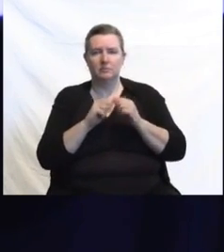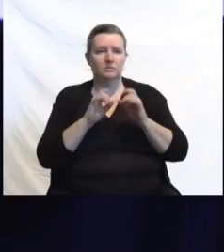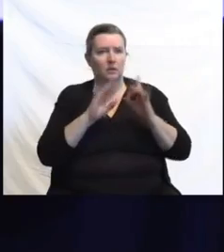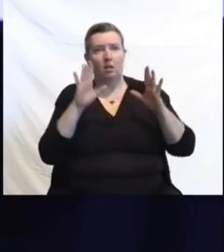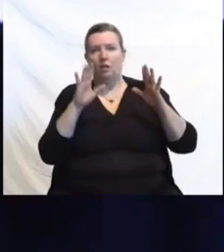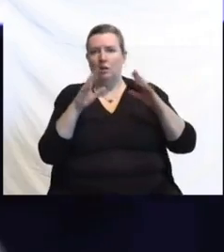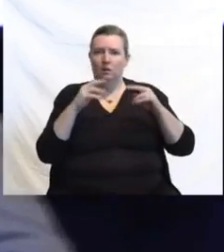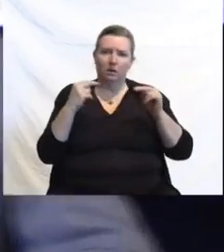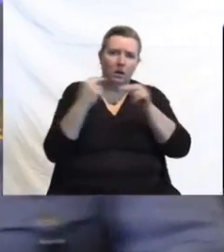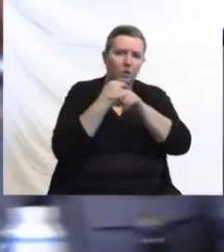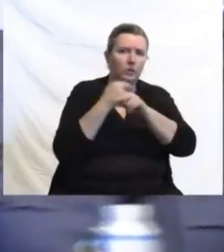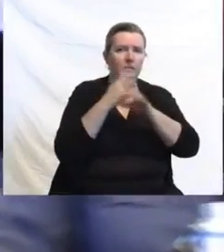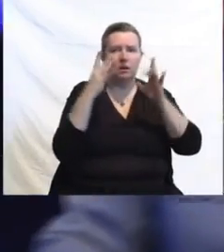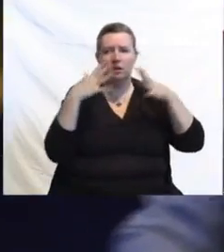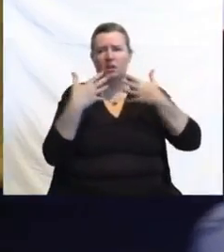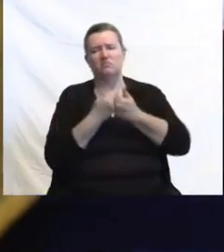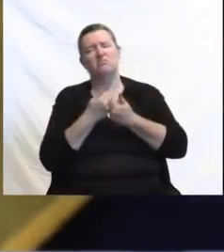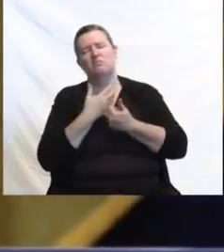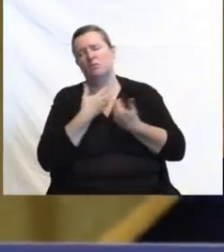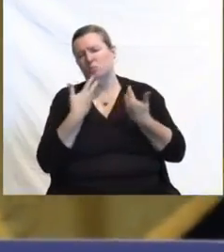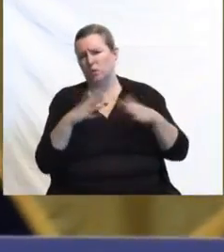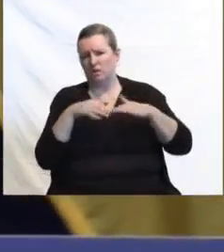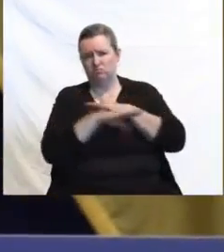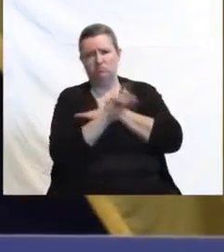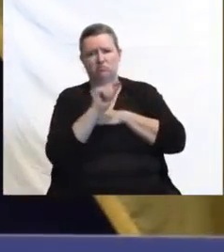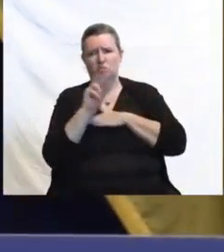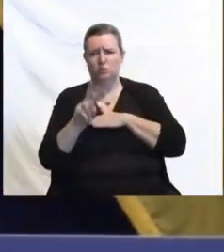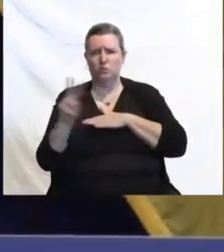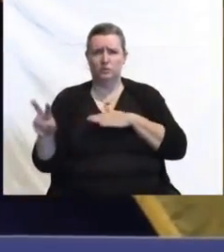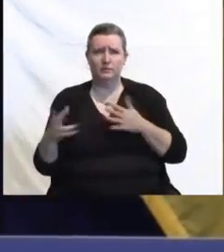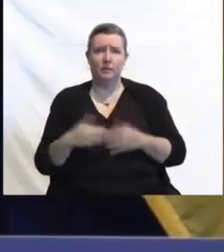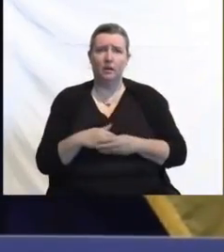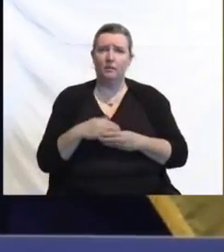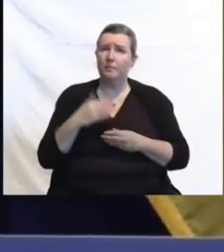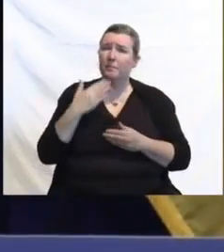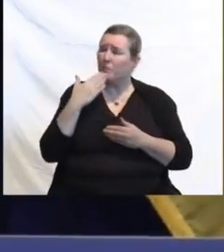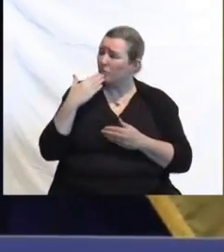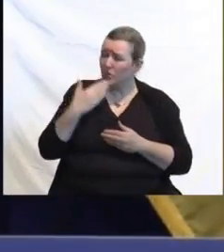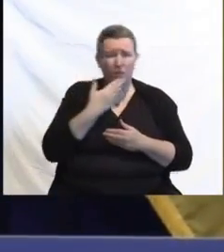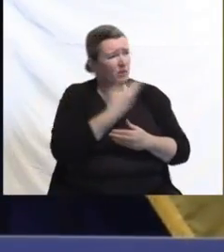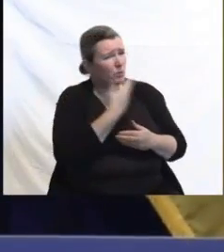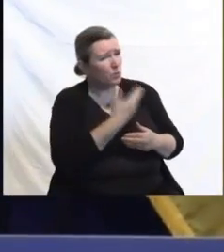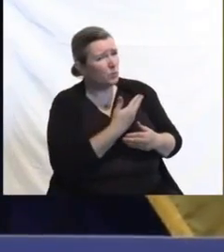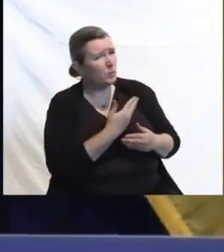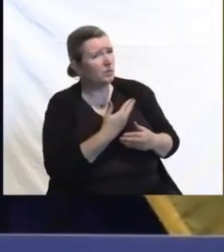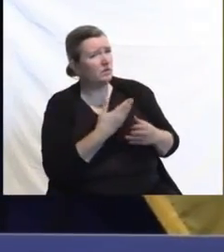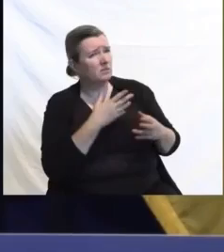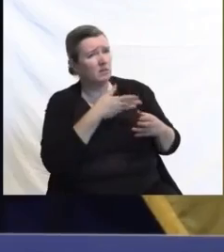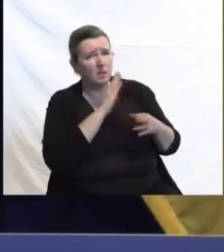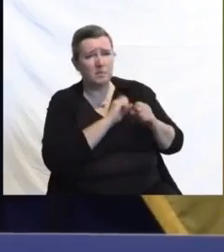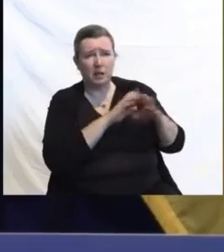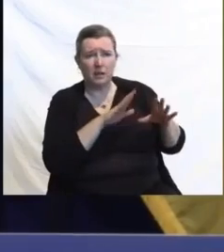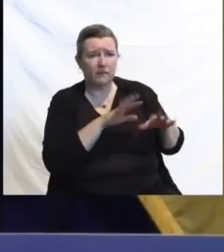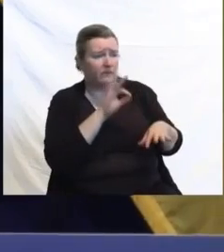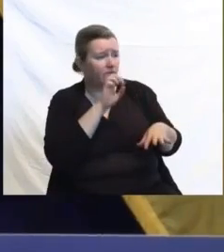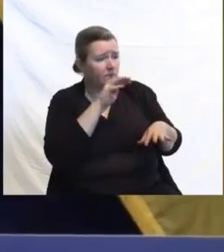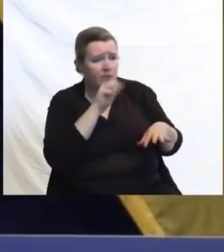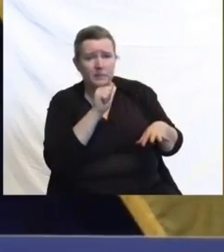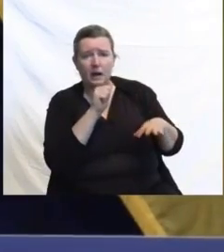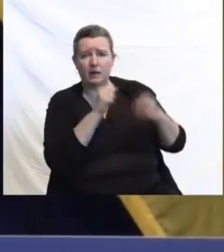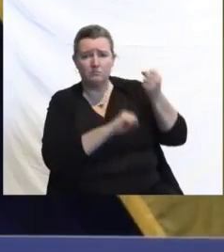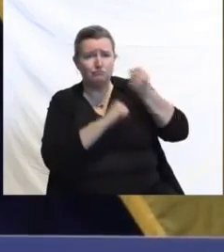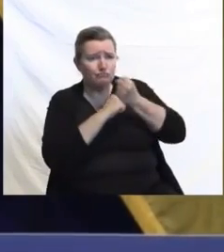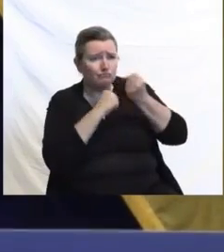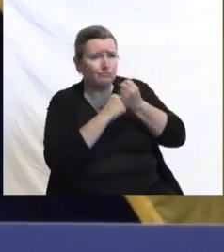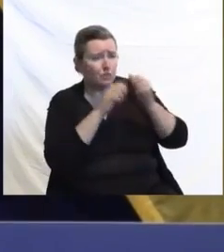Pat, thank you for all and God bless the folks at FEMA who have been there consistently for us. By the way, through